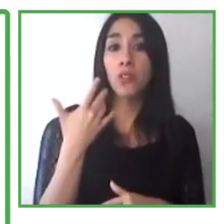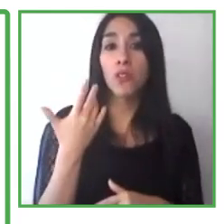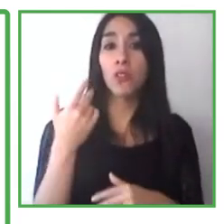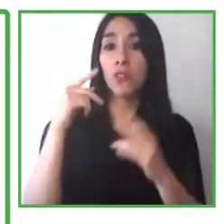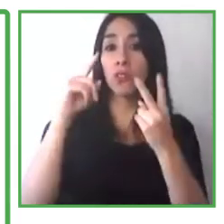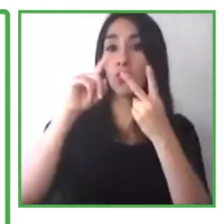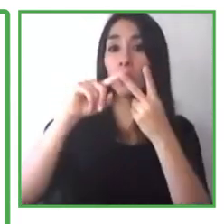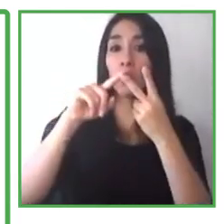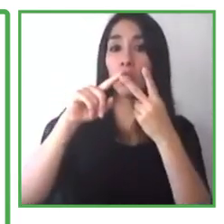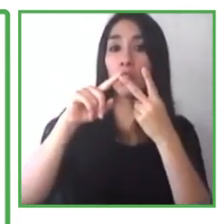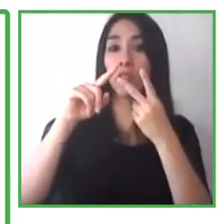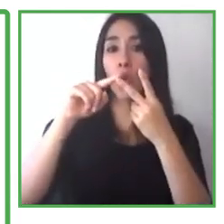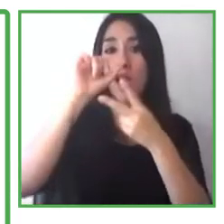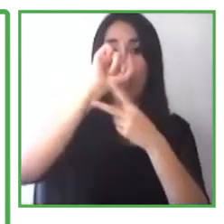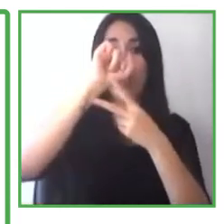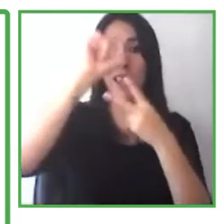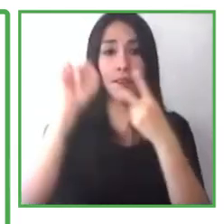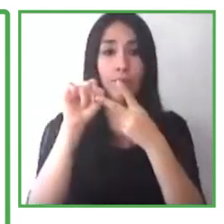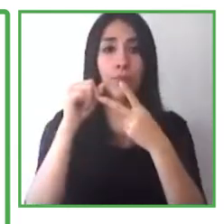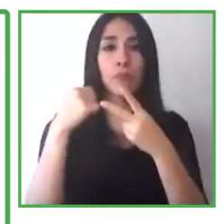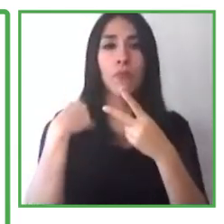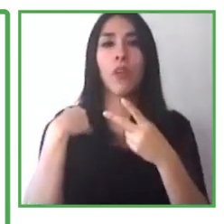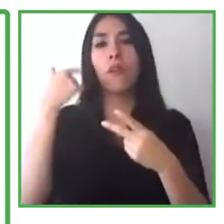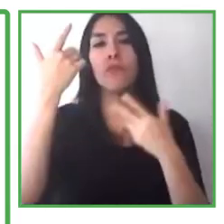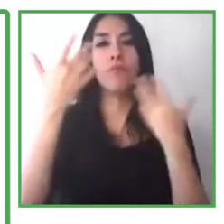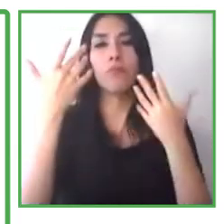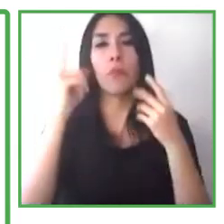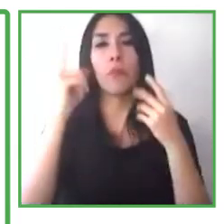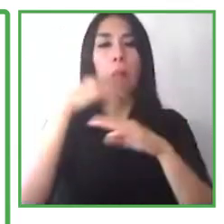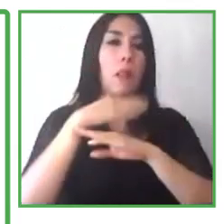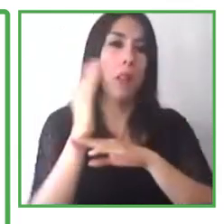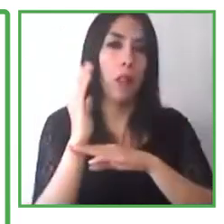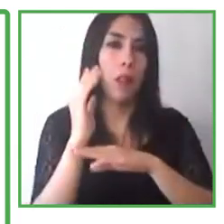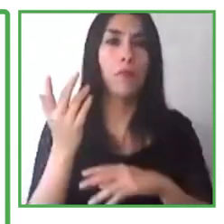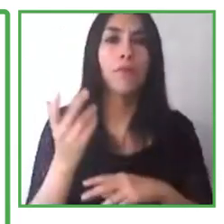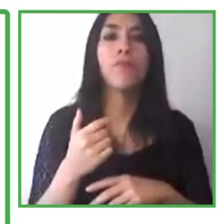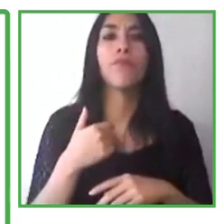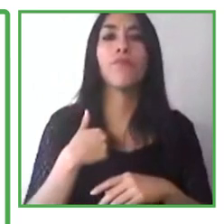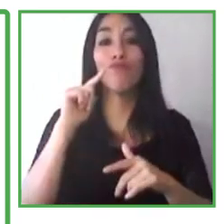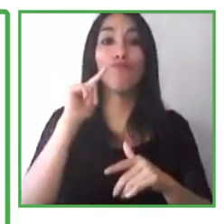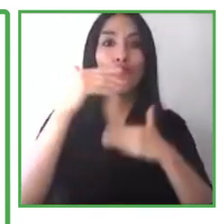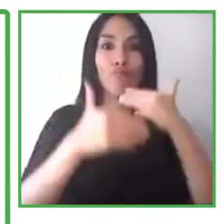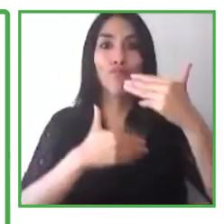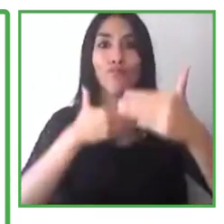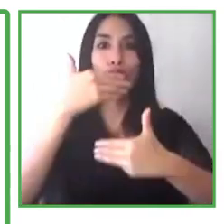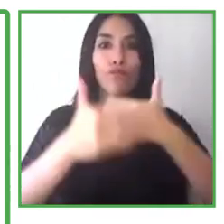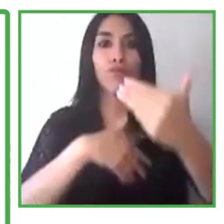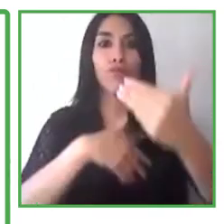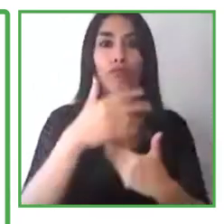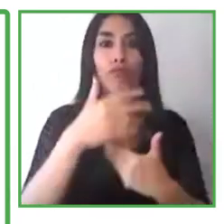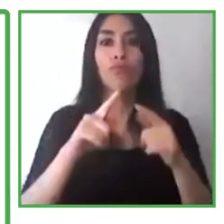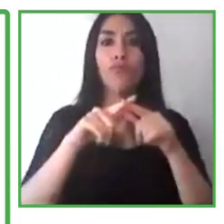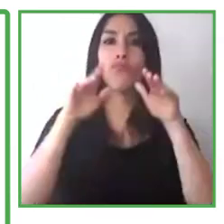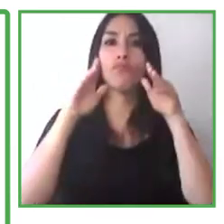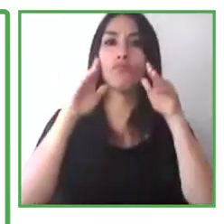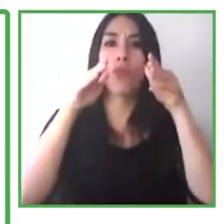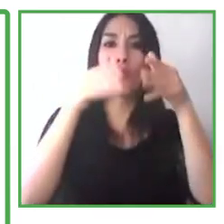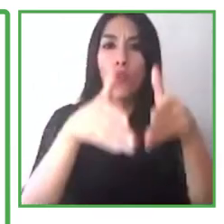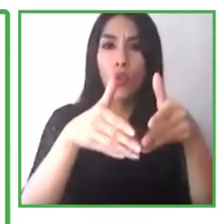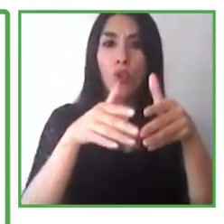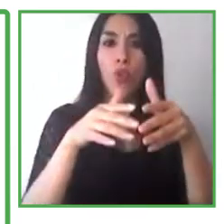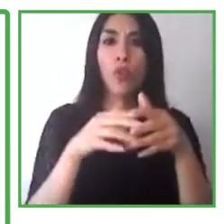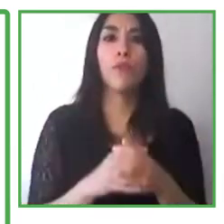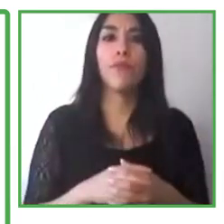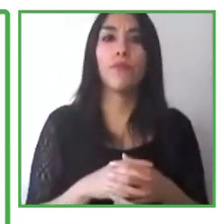a documented accommodation process, because it's, you know, it's extremely important to make sure that all your